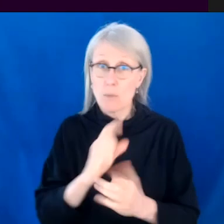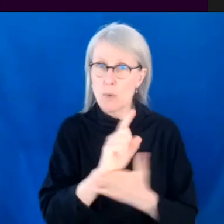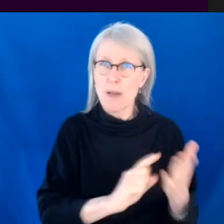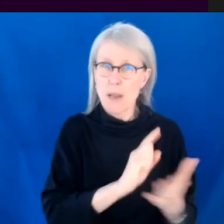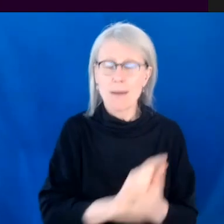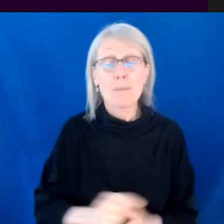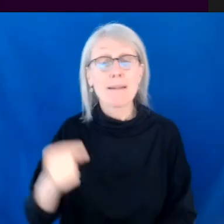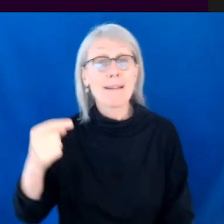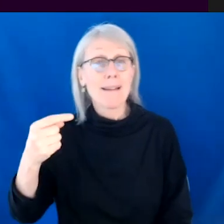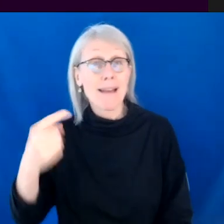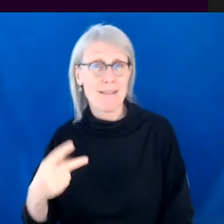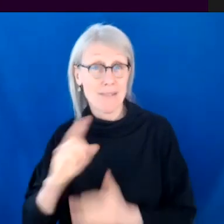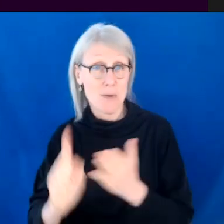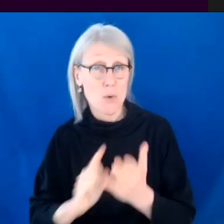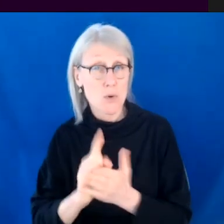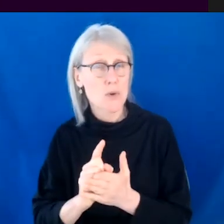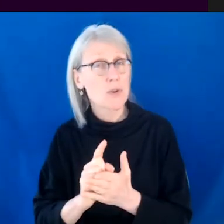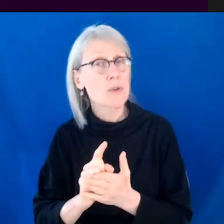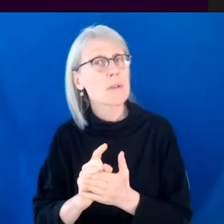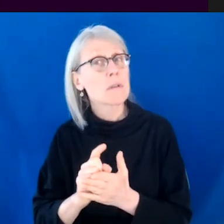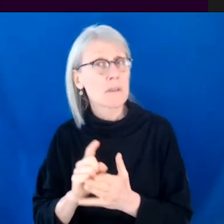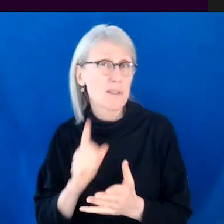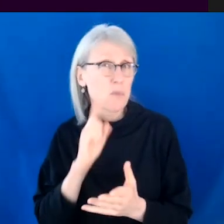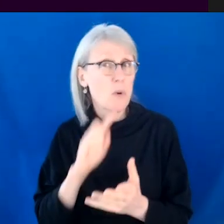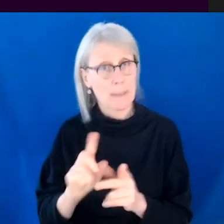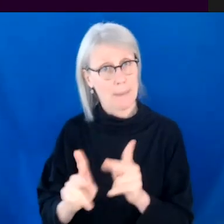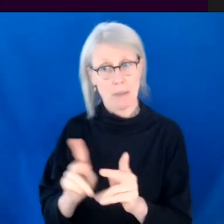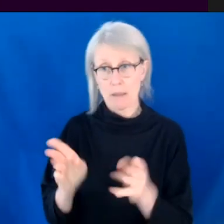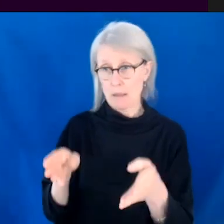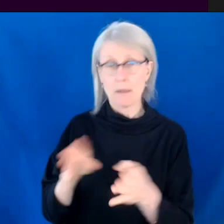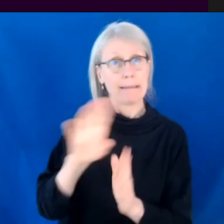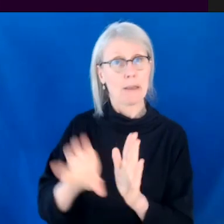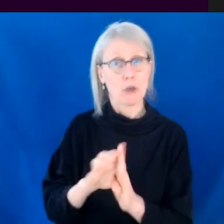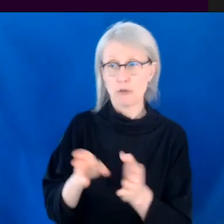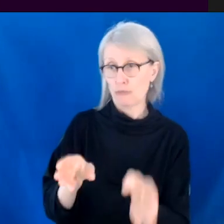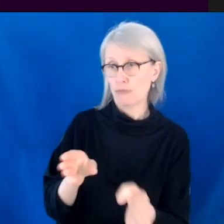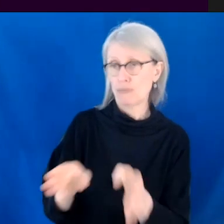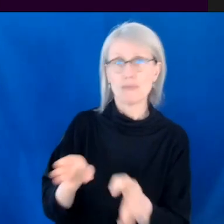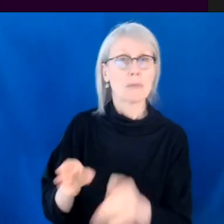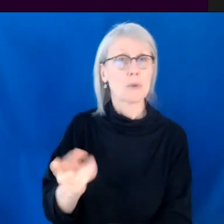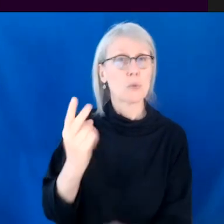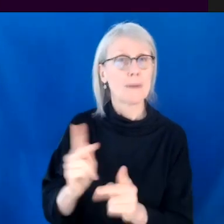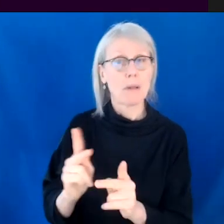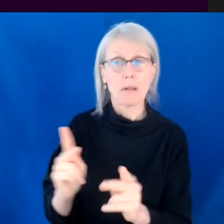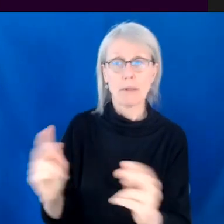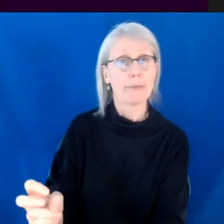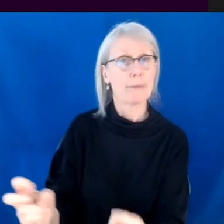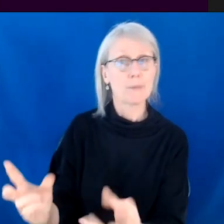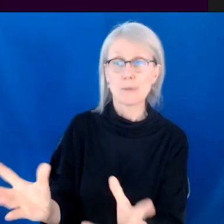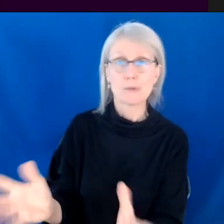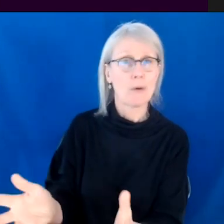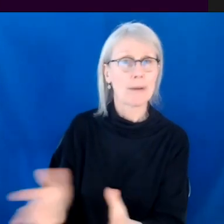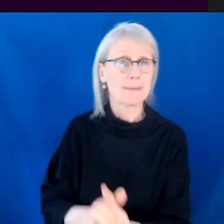um, half hours are, are usually character pieces. And so you kind of end up with that two people in a room talking, which is my favorite